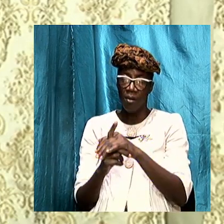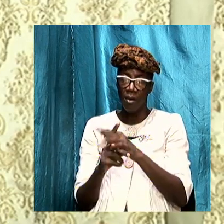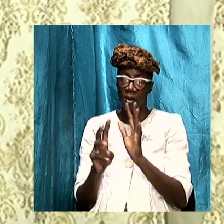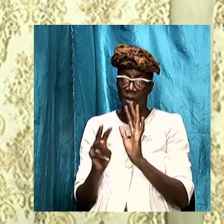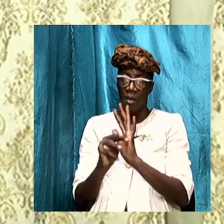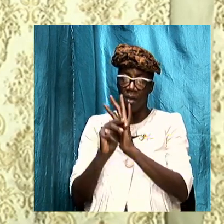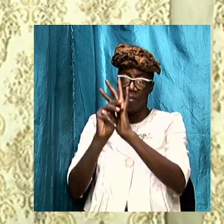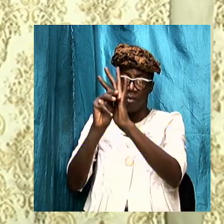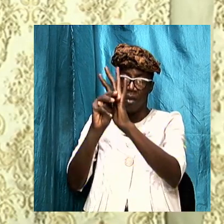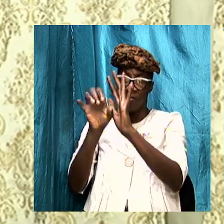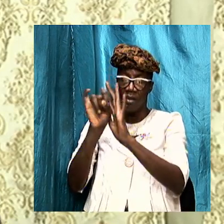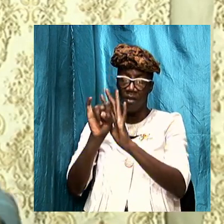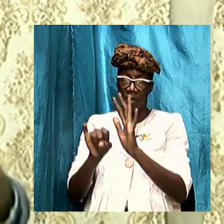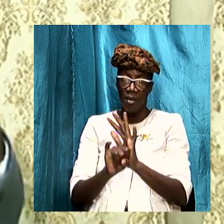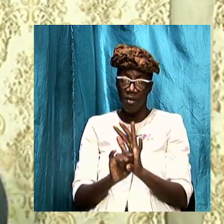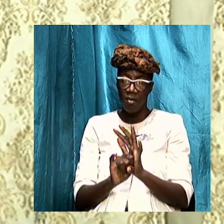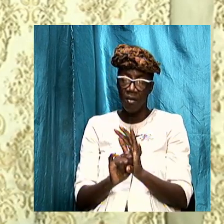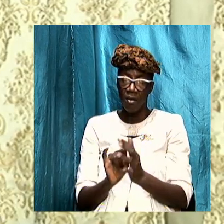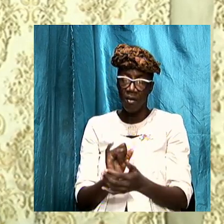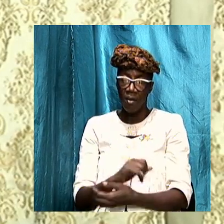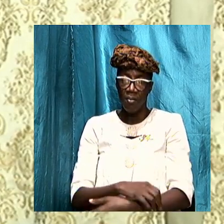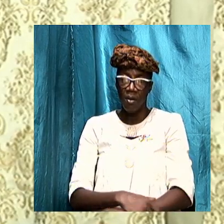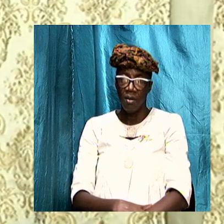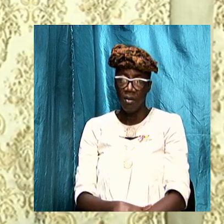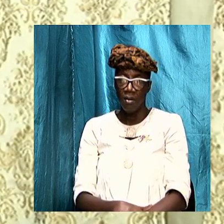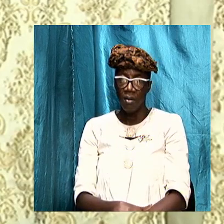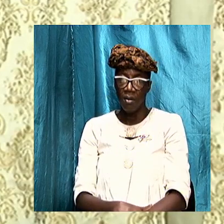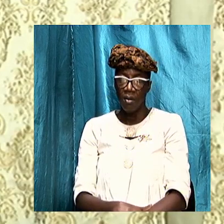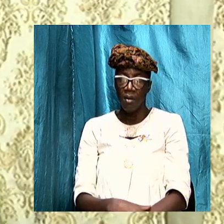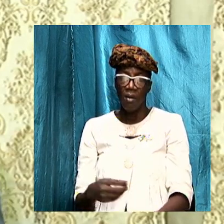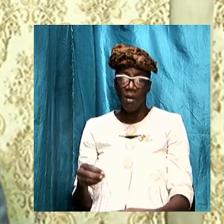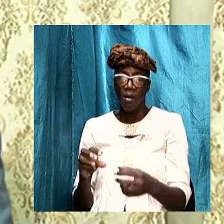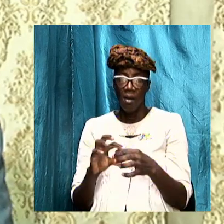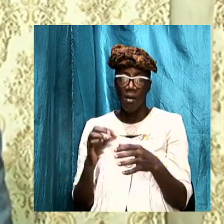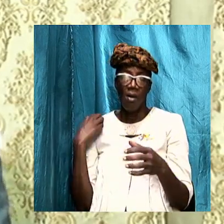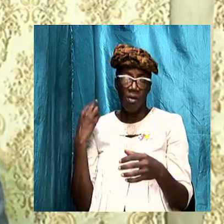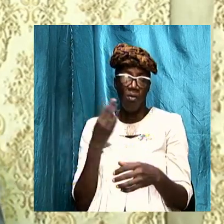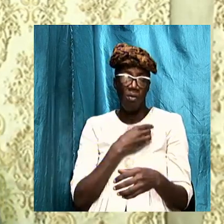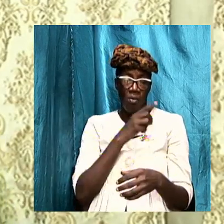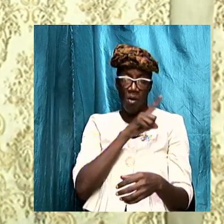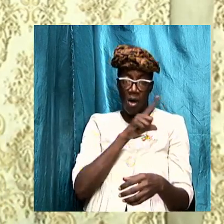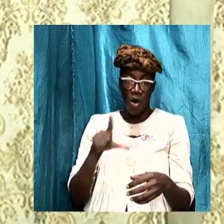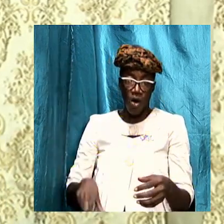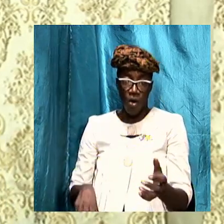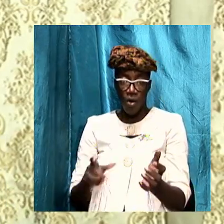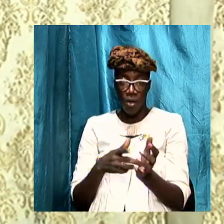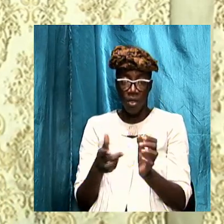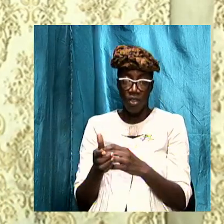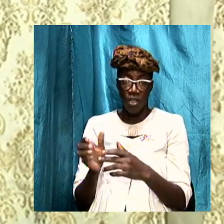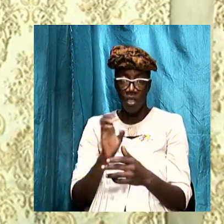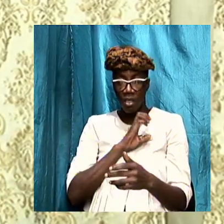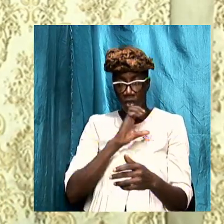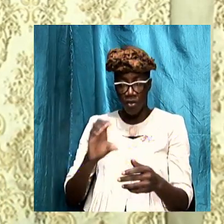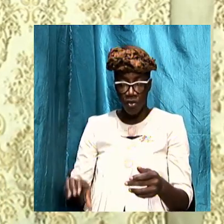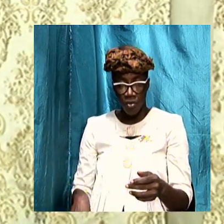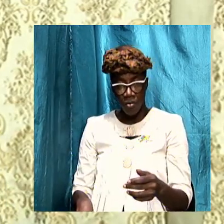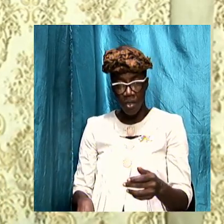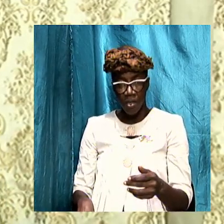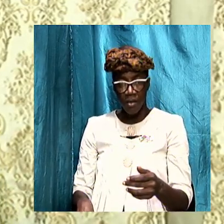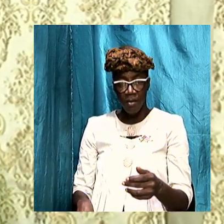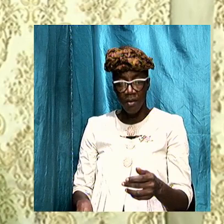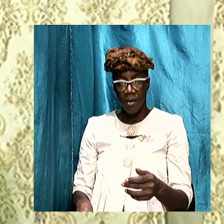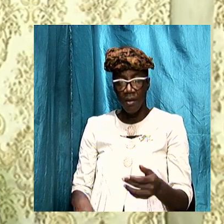manifestation of our Lord Jesus Christ and that